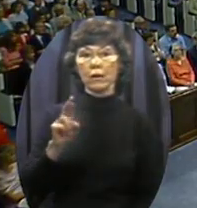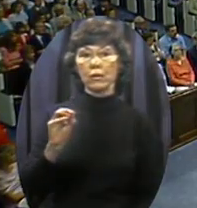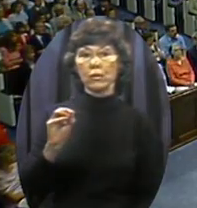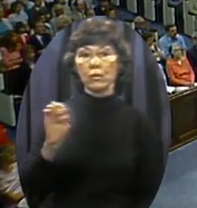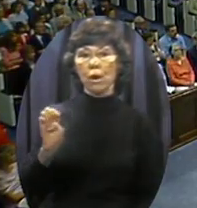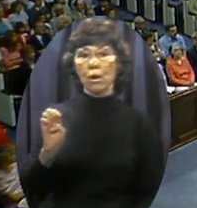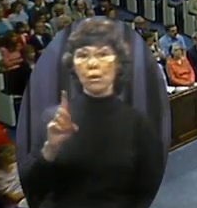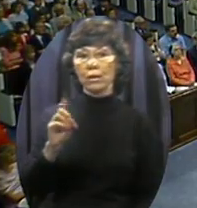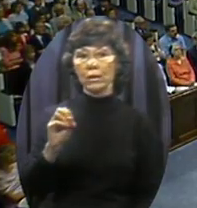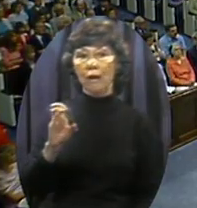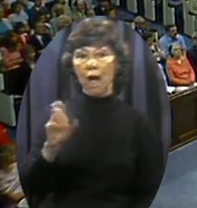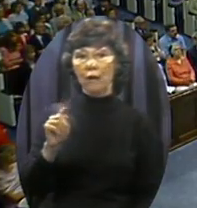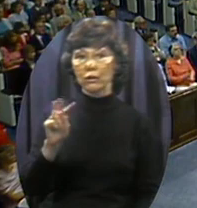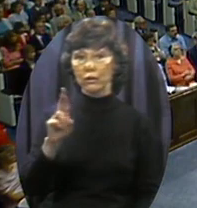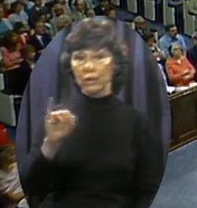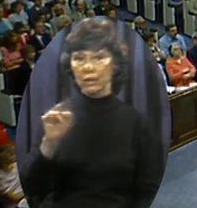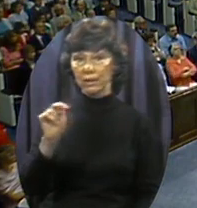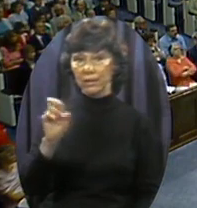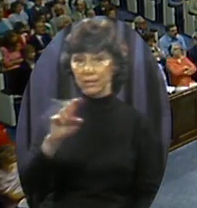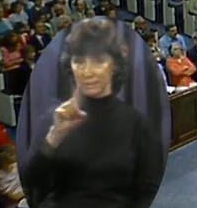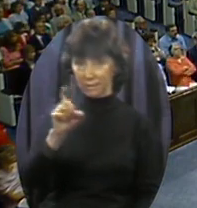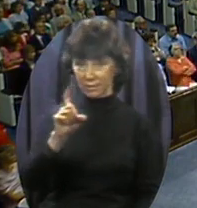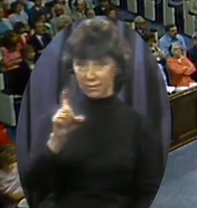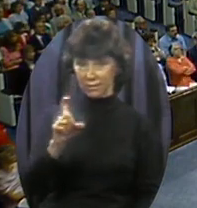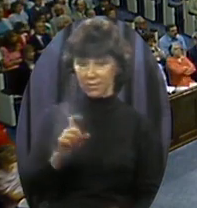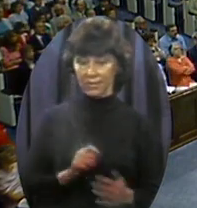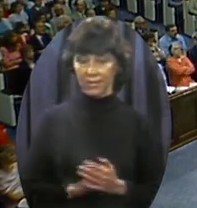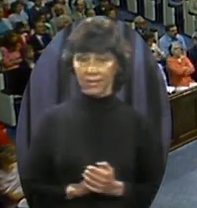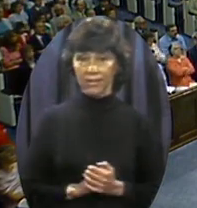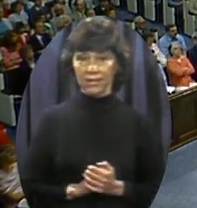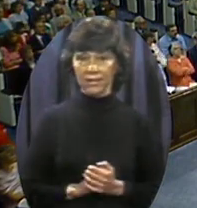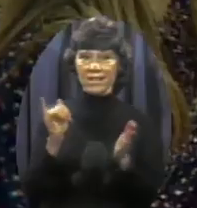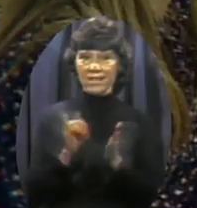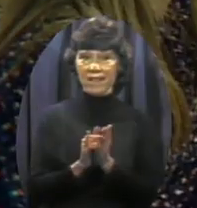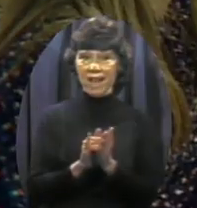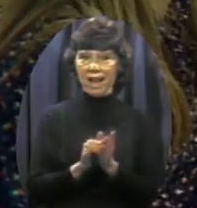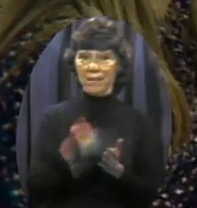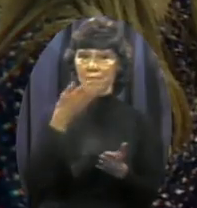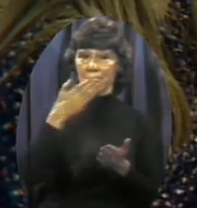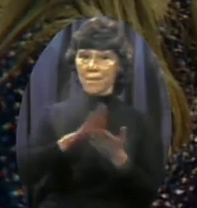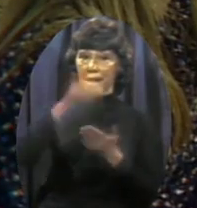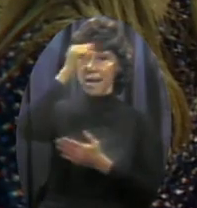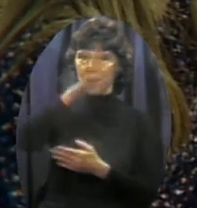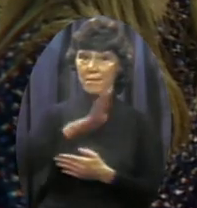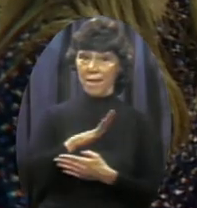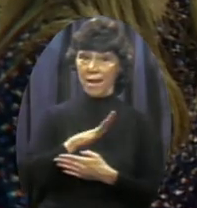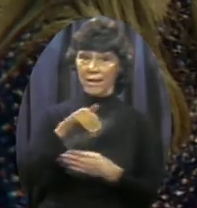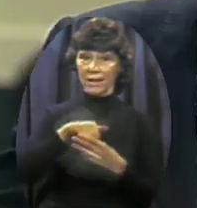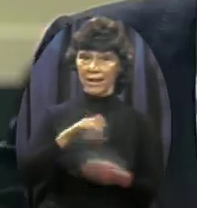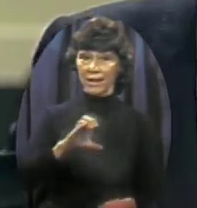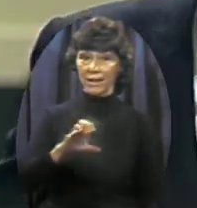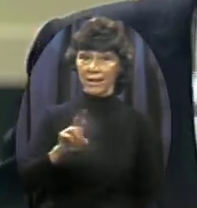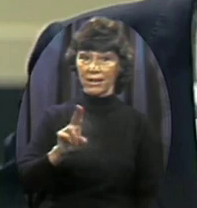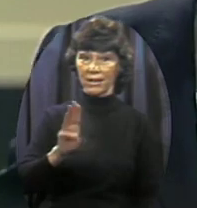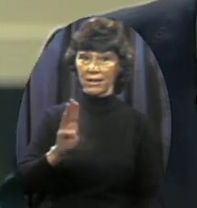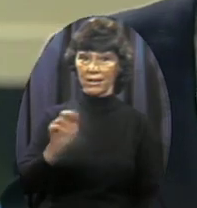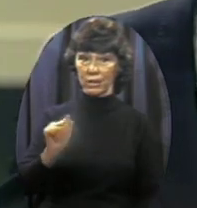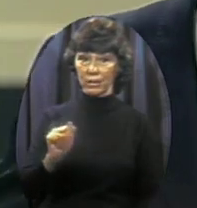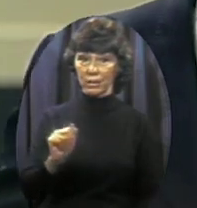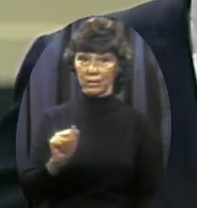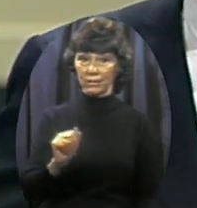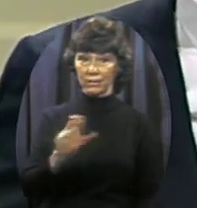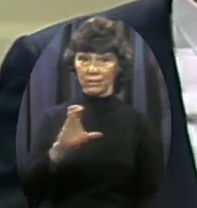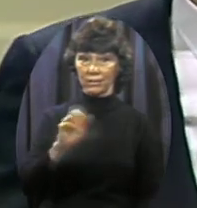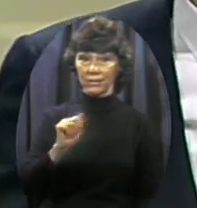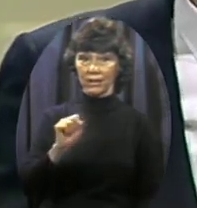I'll just throw this in That little stooge in Cuba Castro Fidel Castro I'm for doing whatever